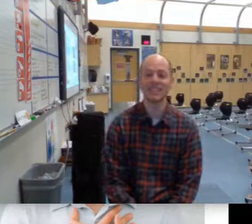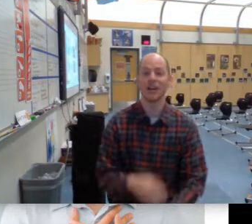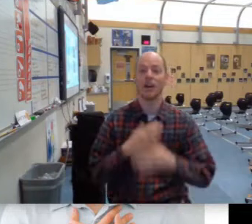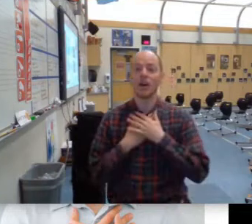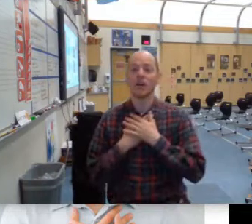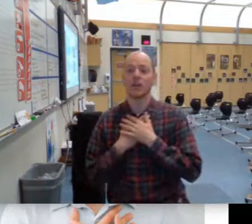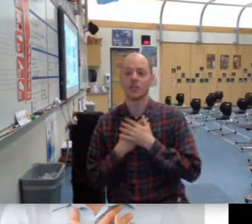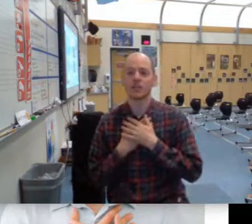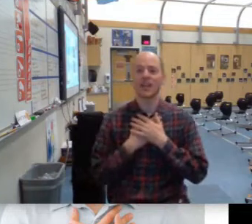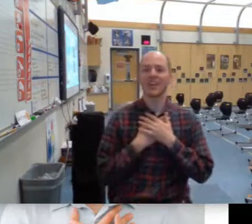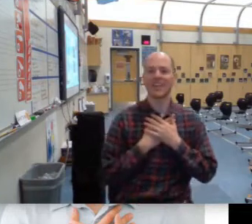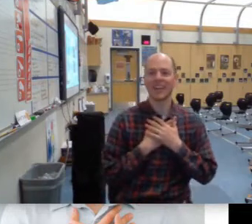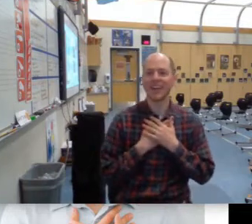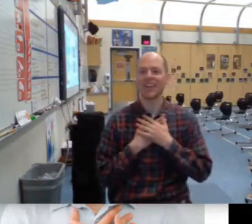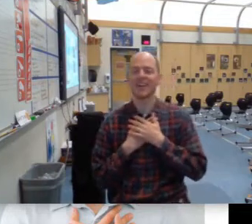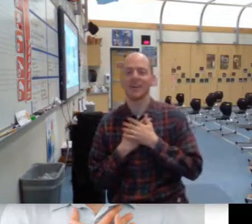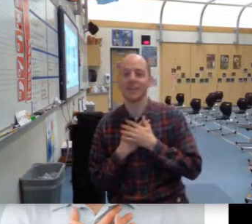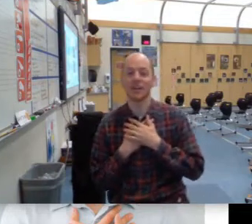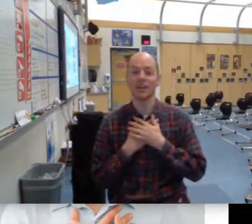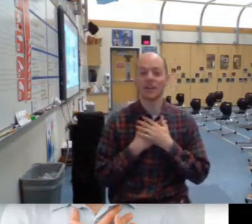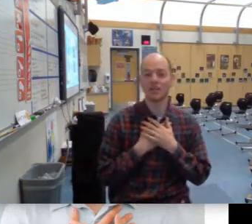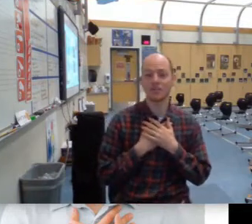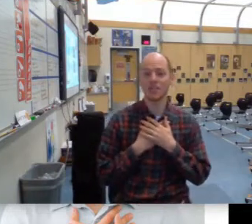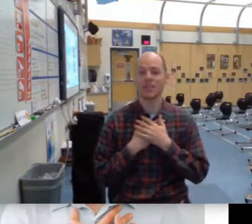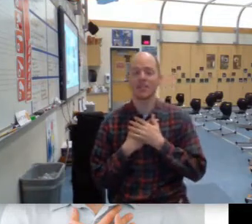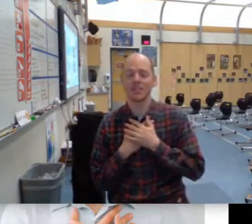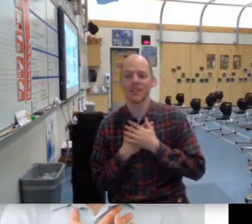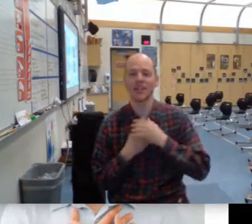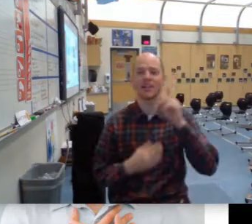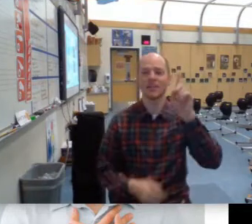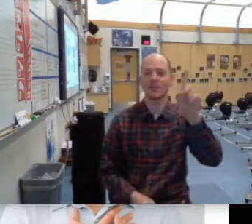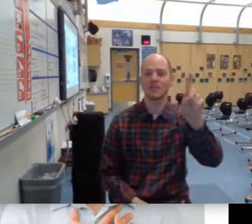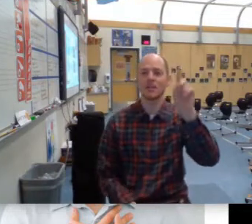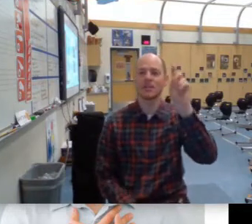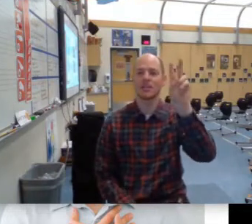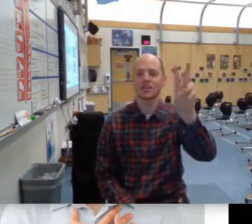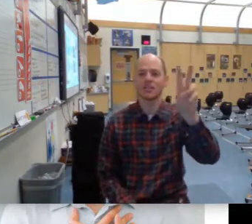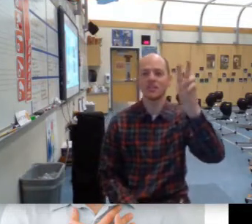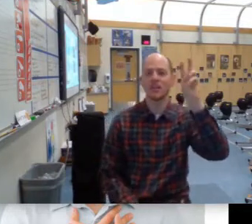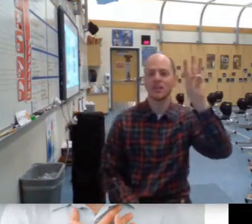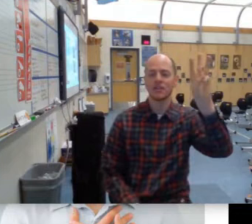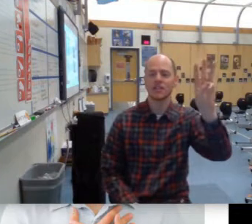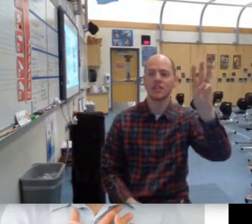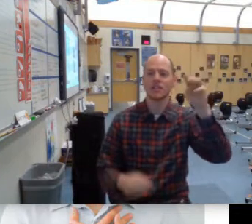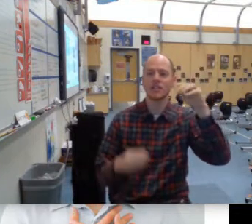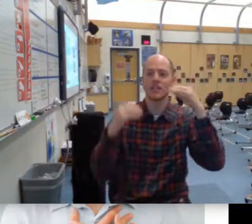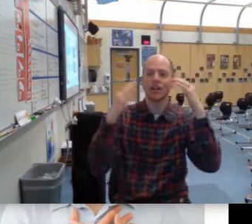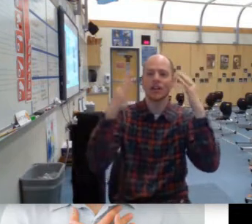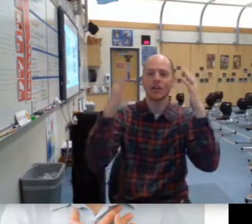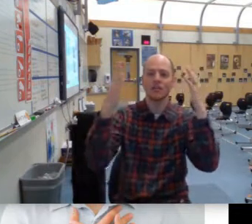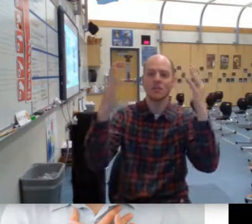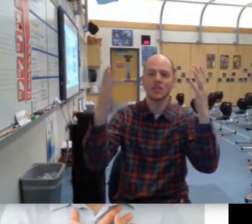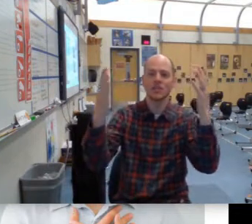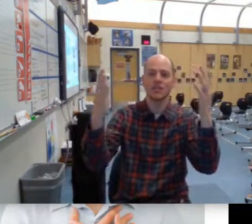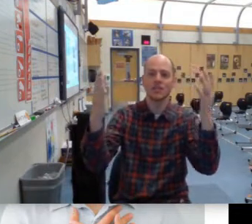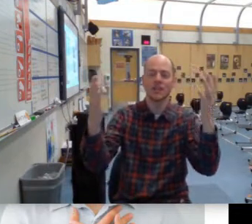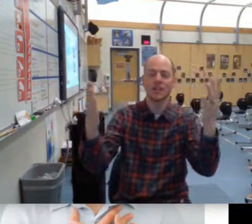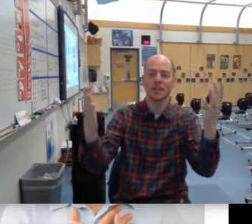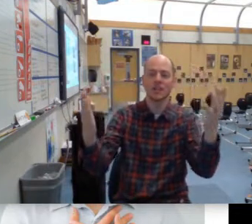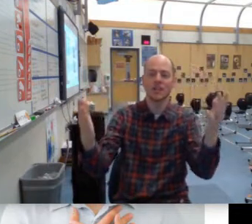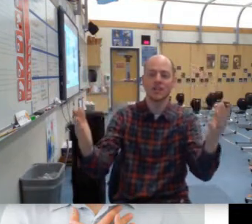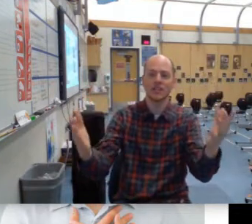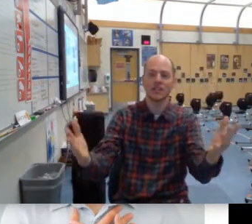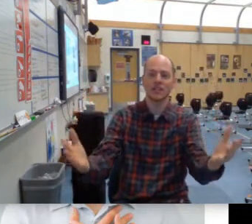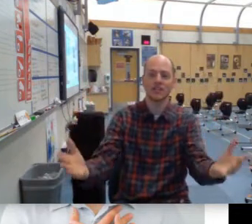You can count on me like one, two, three, I'll be